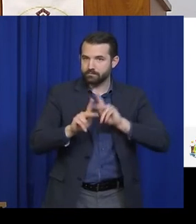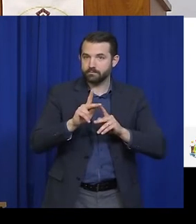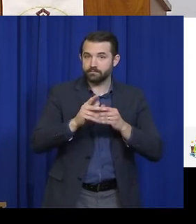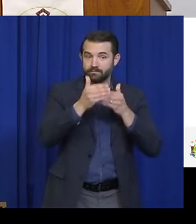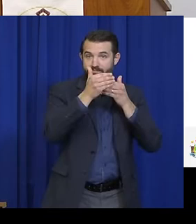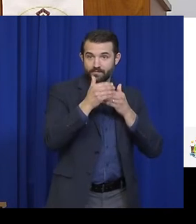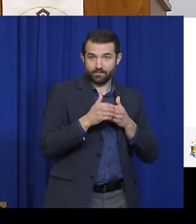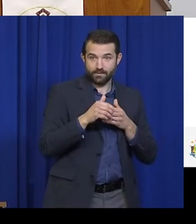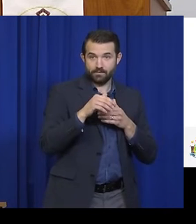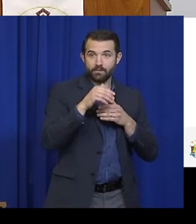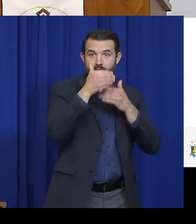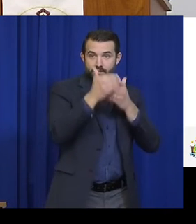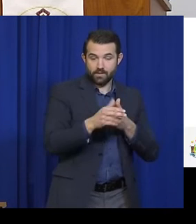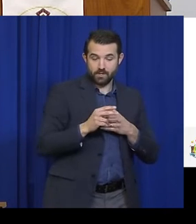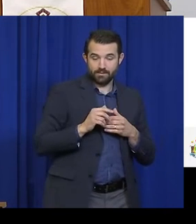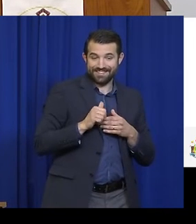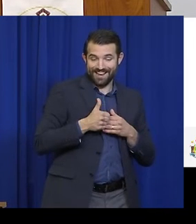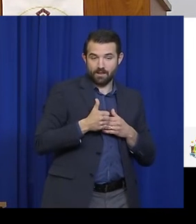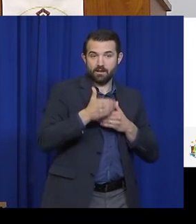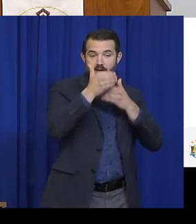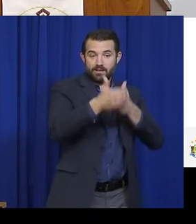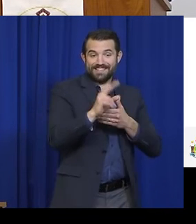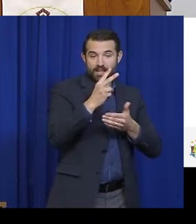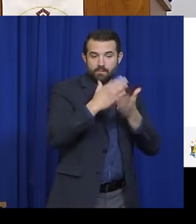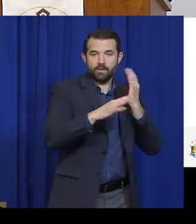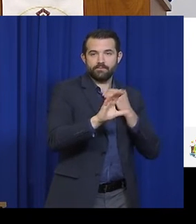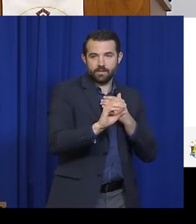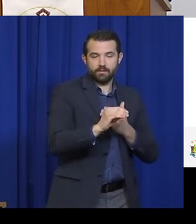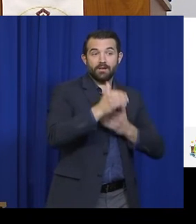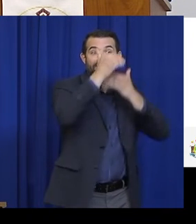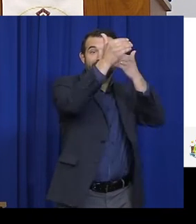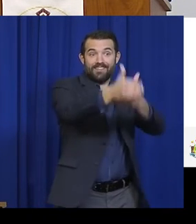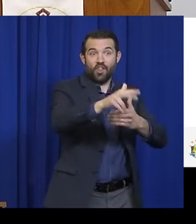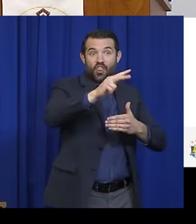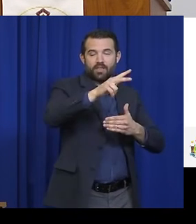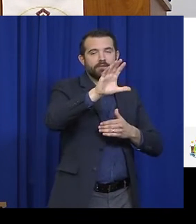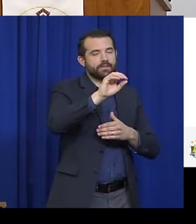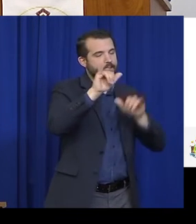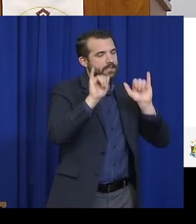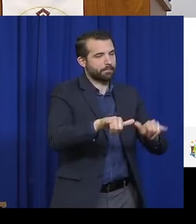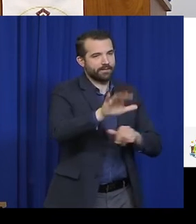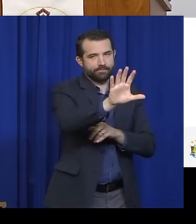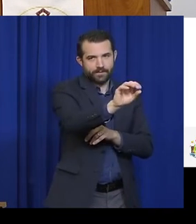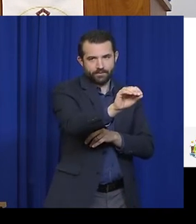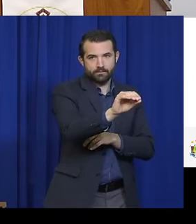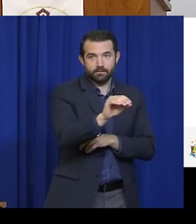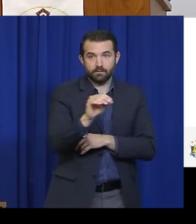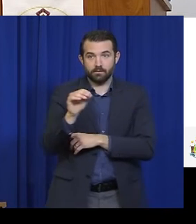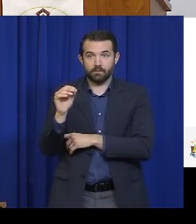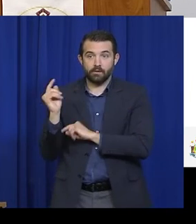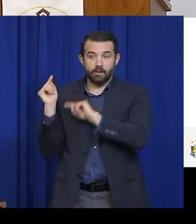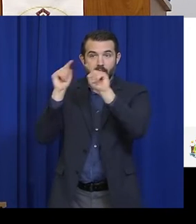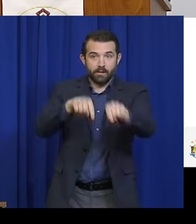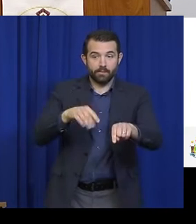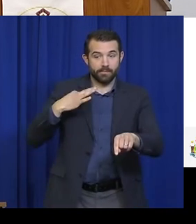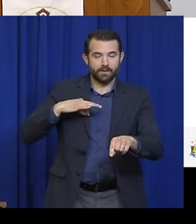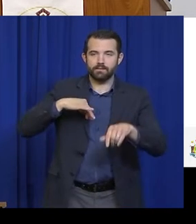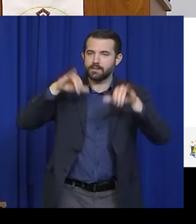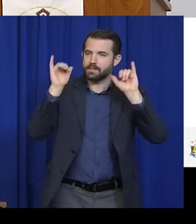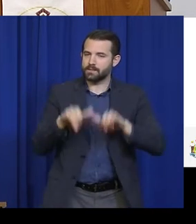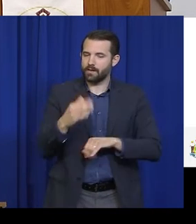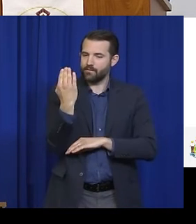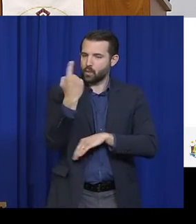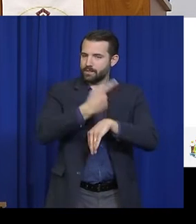like the 14-day quarantine on people coming into Maine. And with appropriate safety precautions, stage